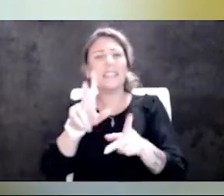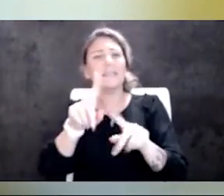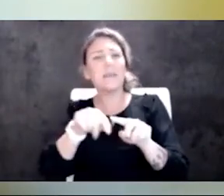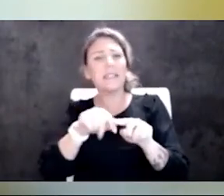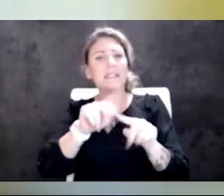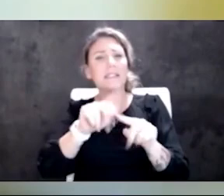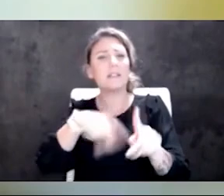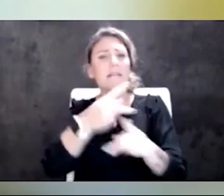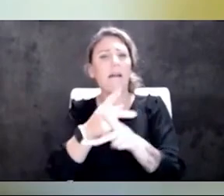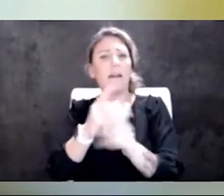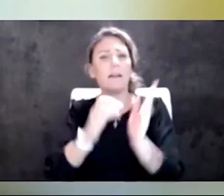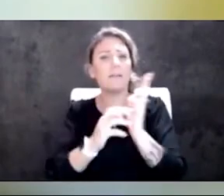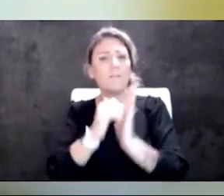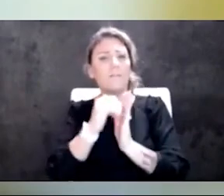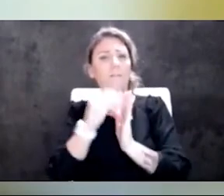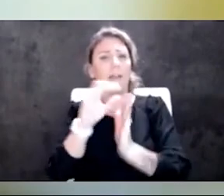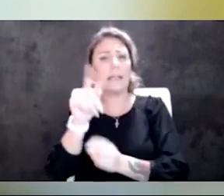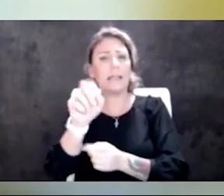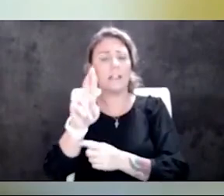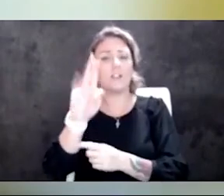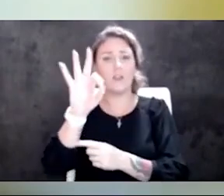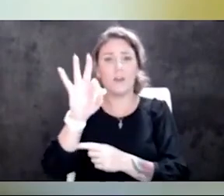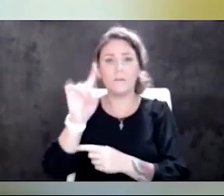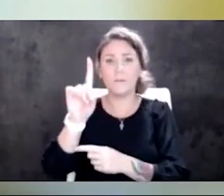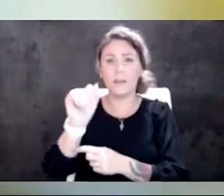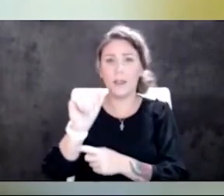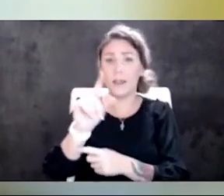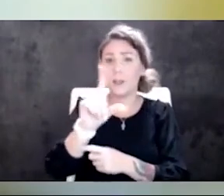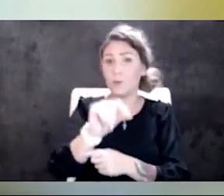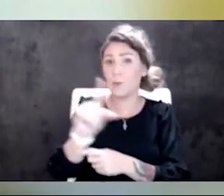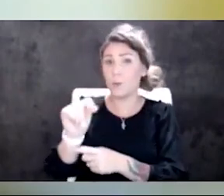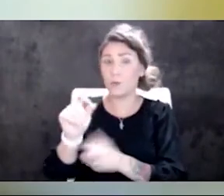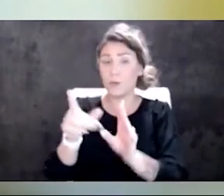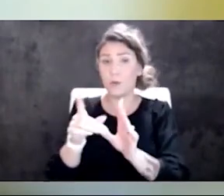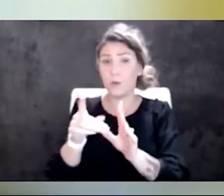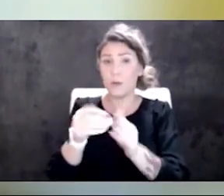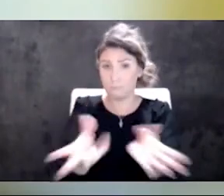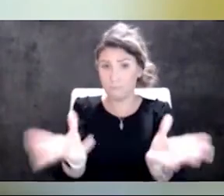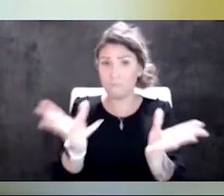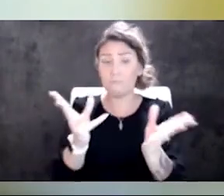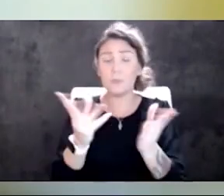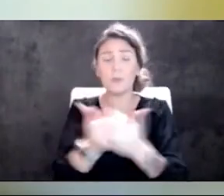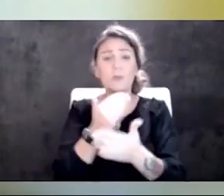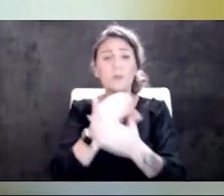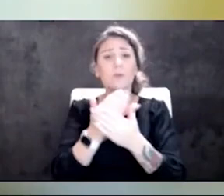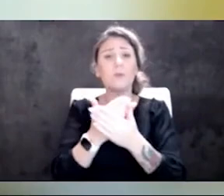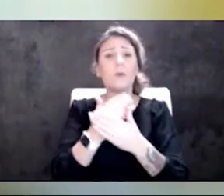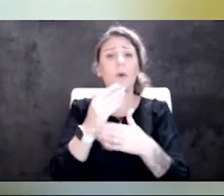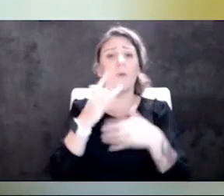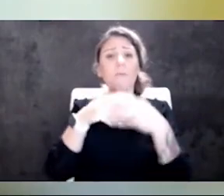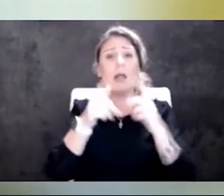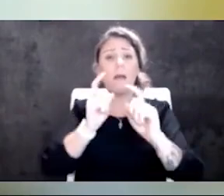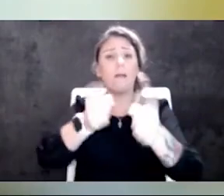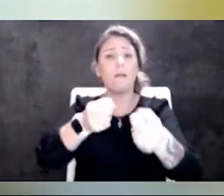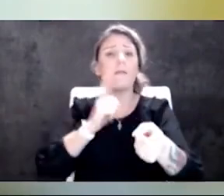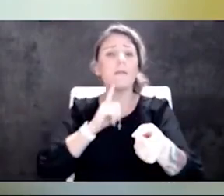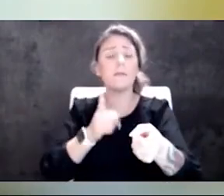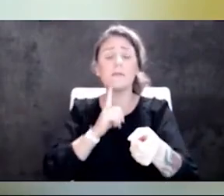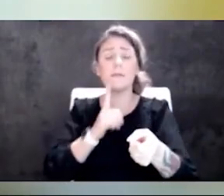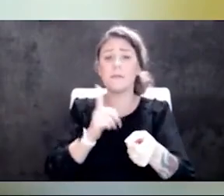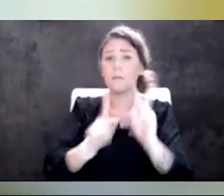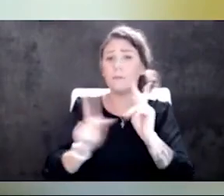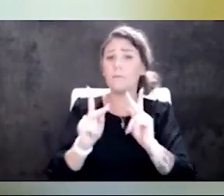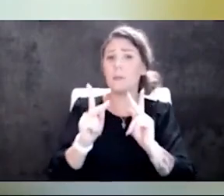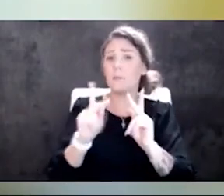online. The FDA actually in 2020 released some new, uh, blood donor revisions regarding people who have had cancer in the past.